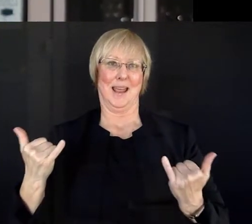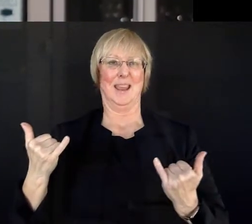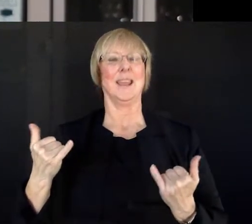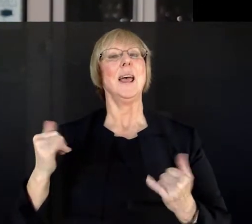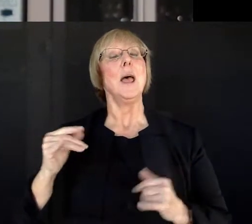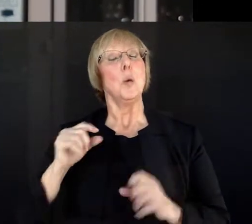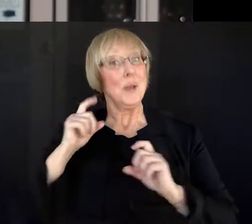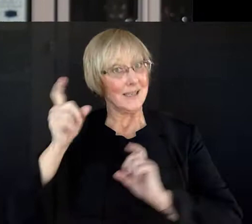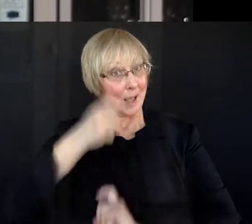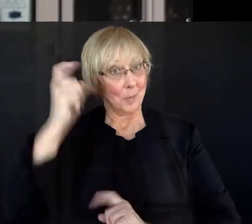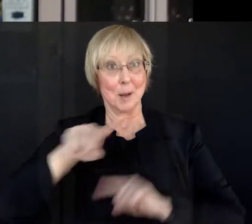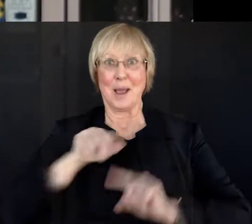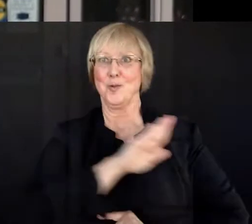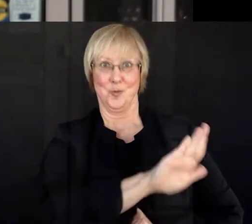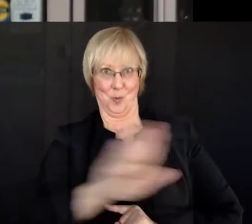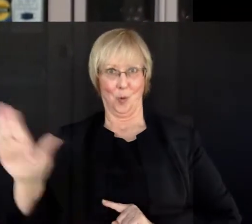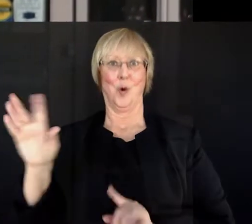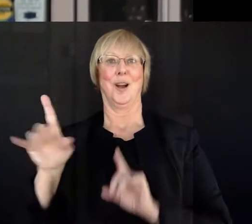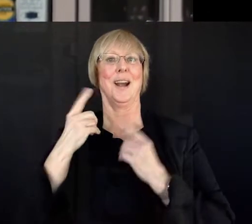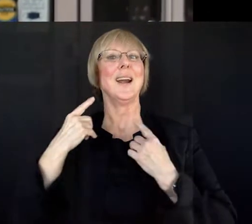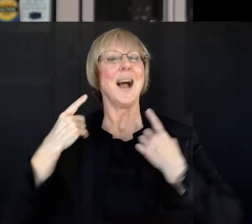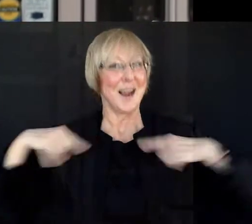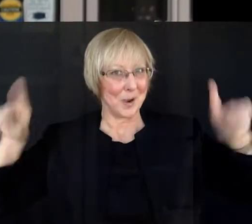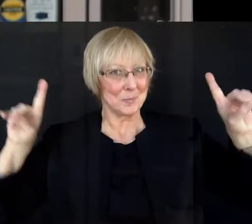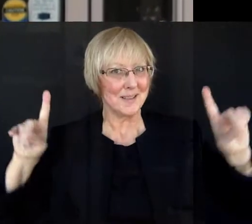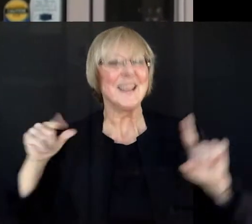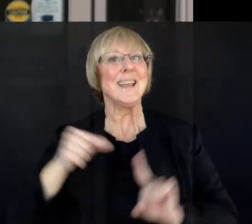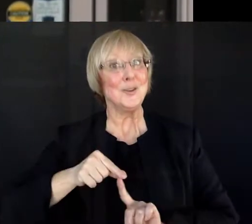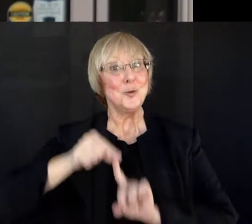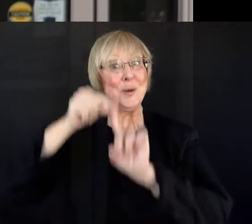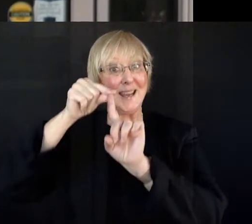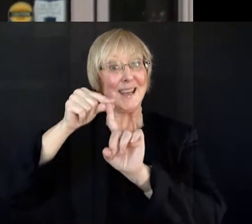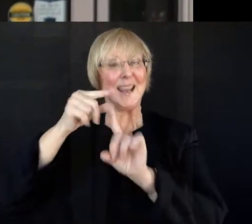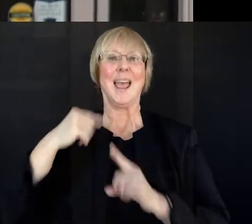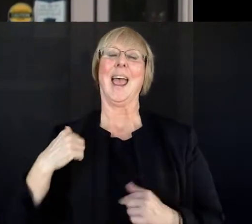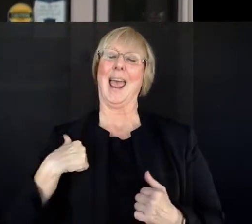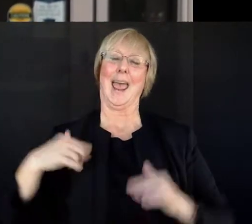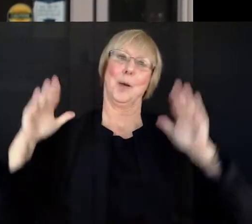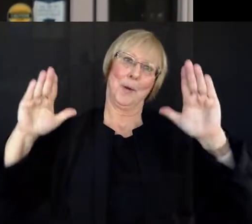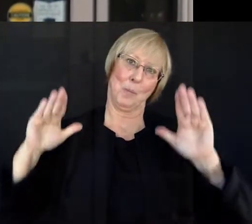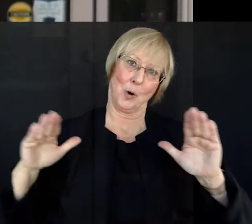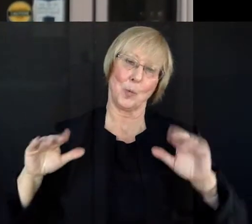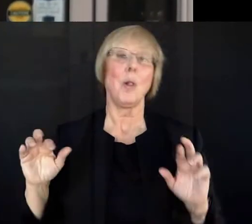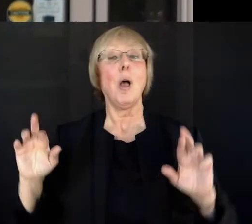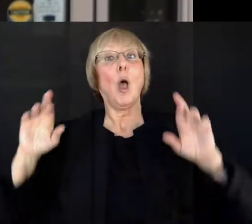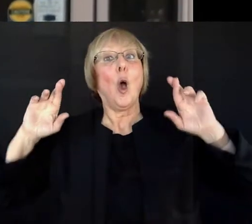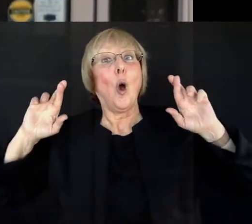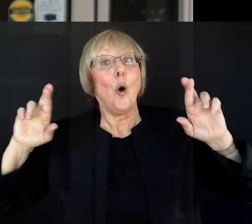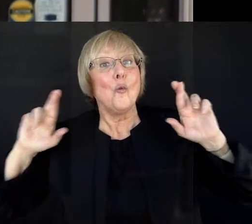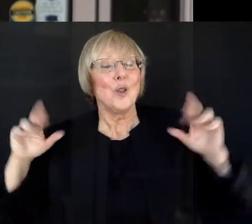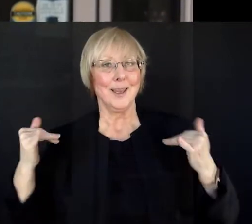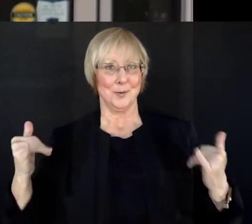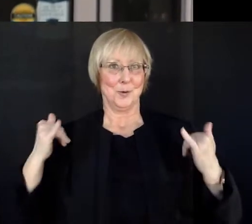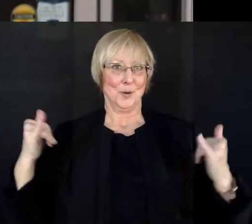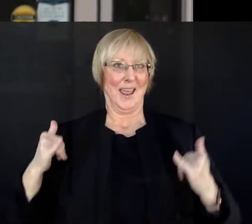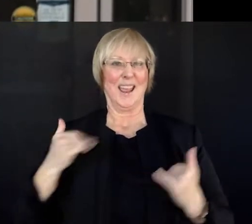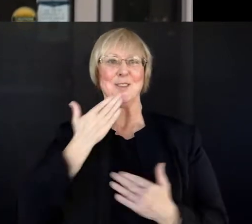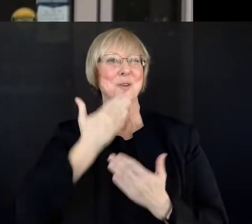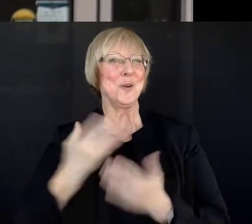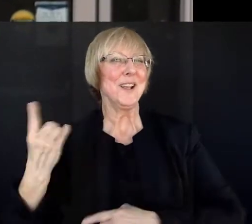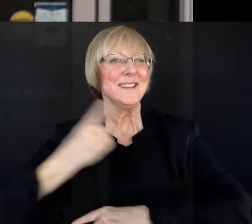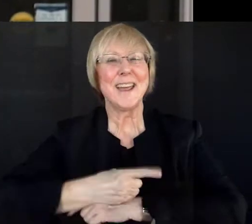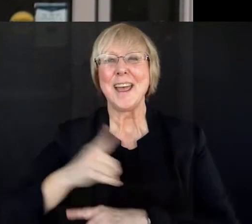today about your accomplishment, it is unique. It is remarkable. And for each of you, I hope today is a day of